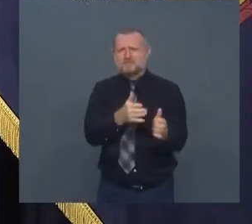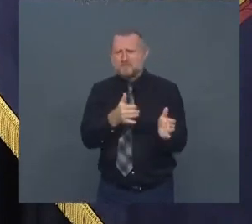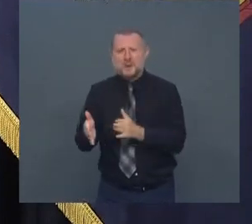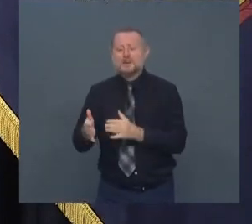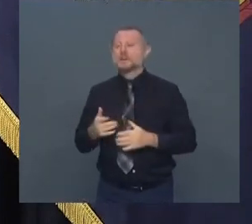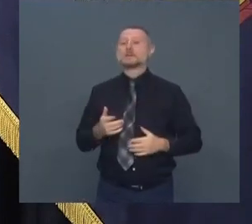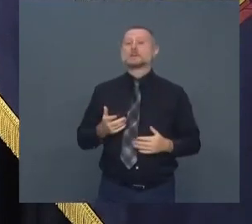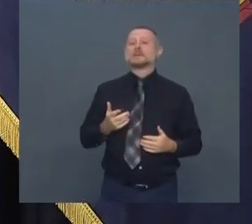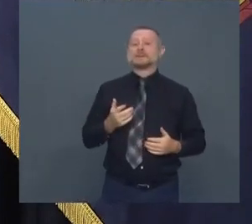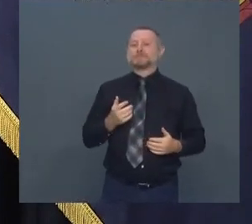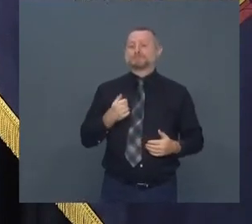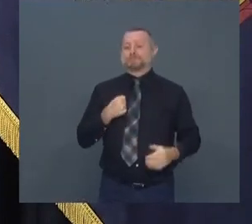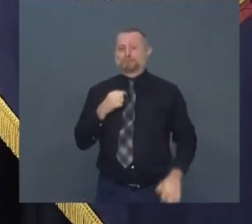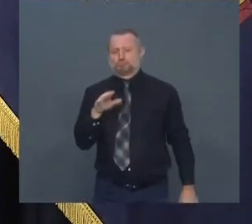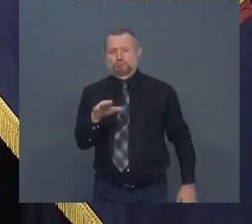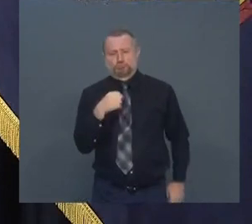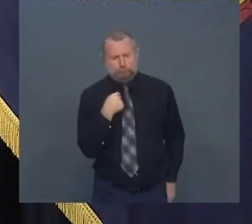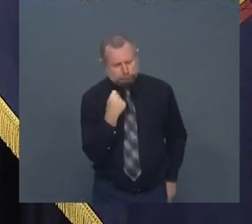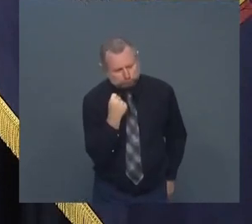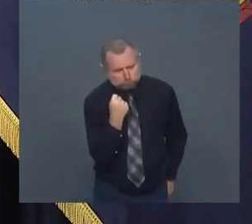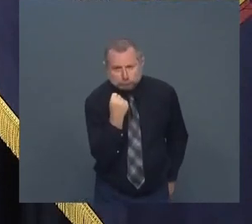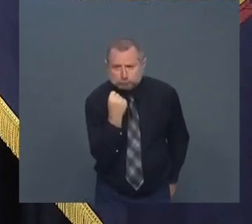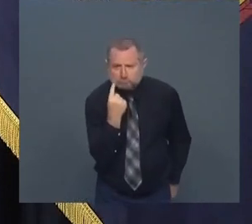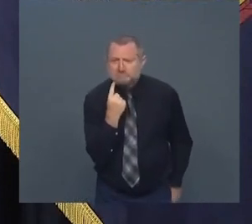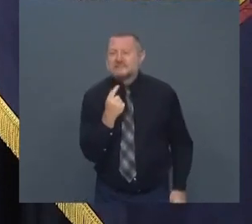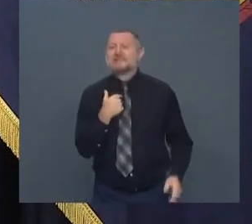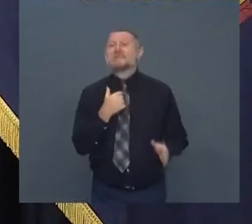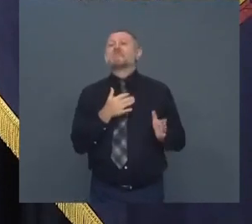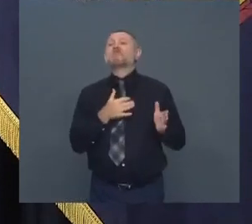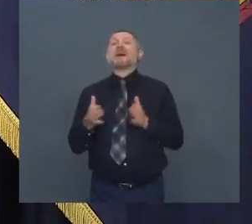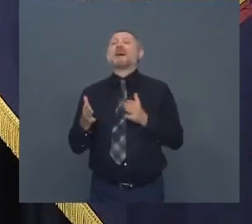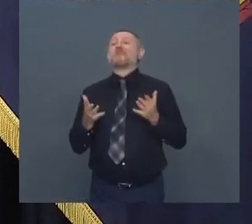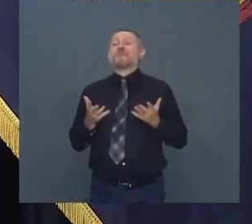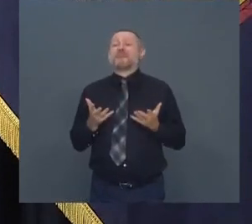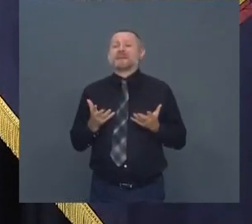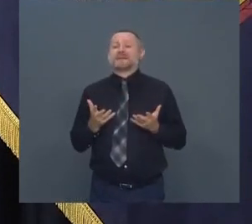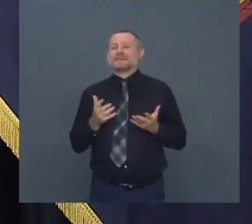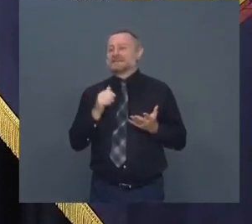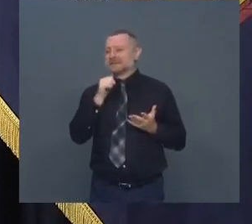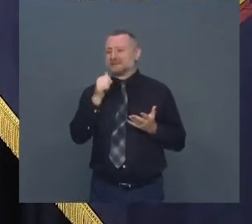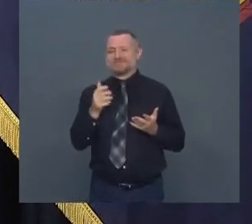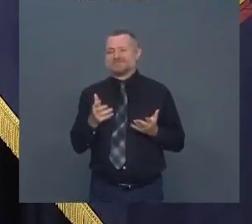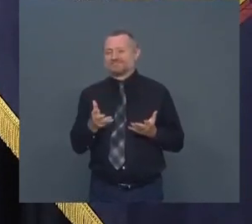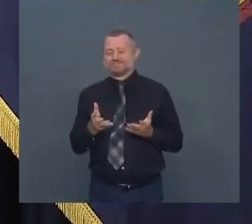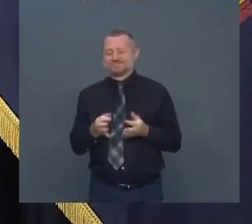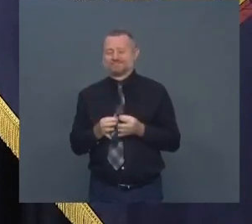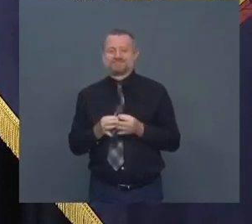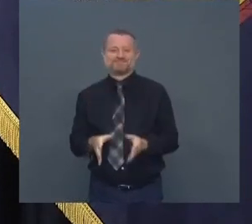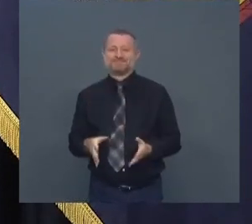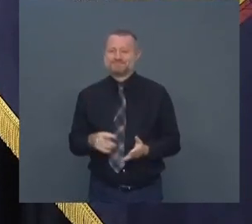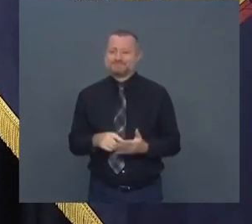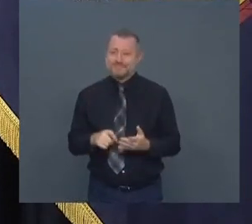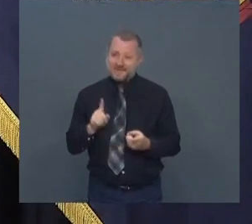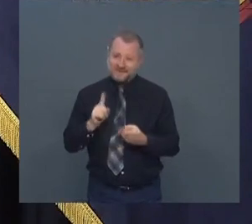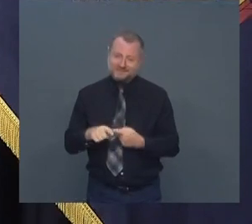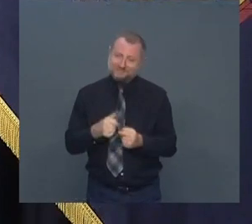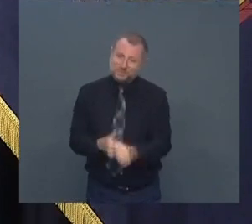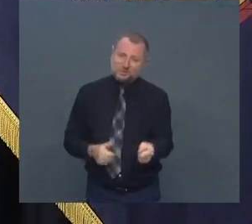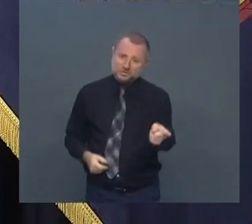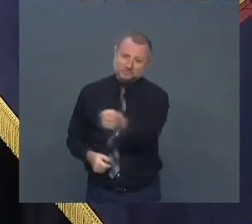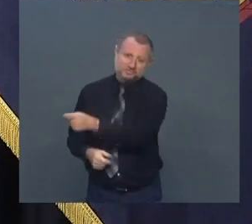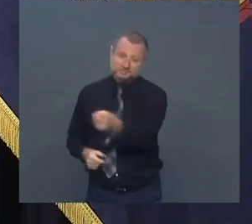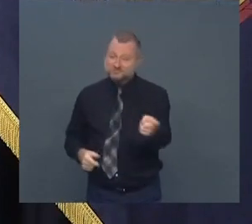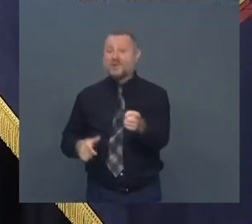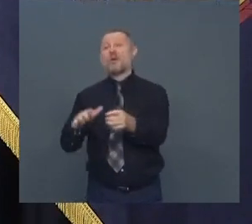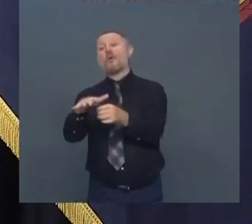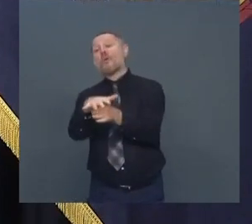too well that plans are just plans I can't tell you how many I've been in state government local government federal government here's a great